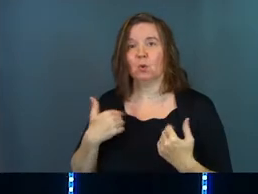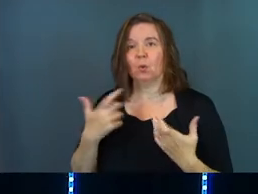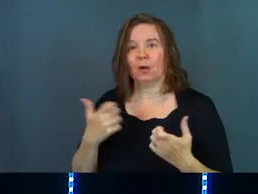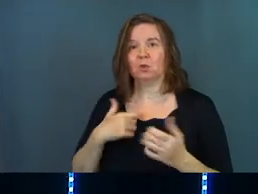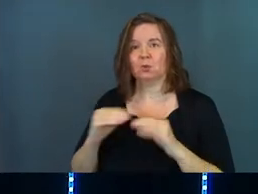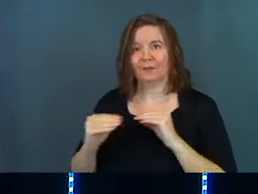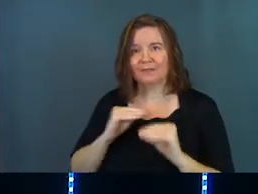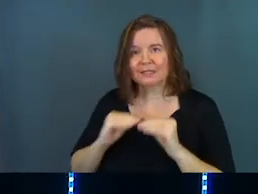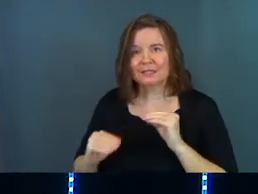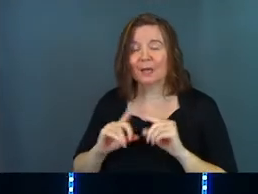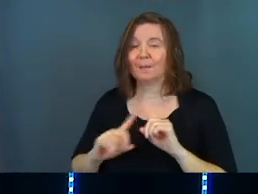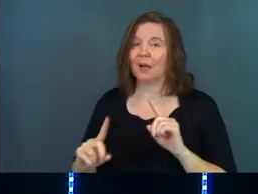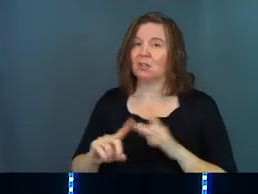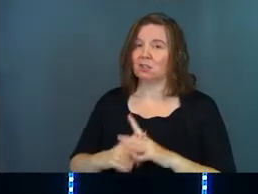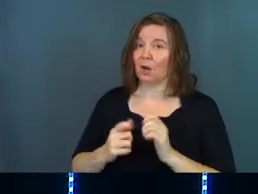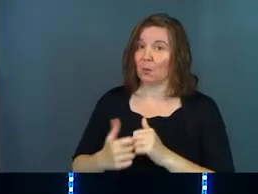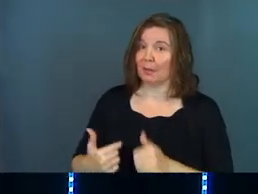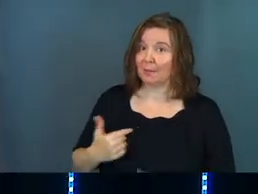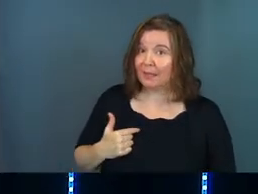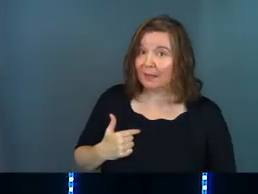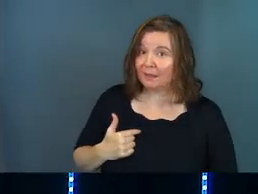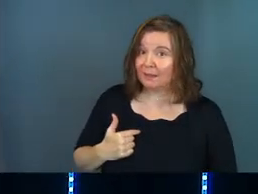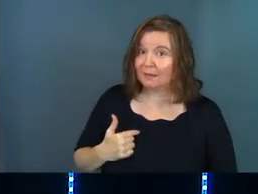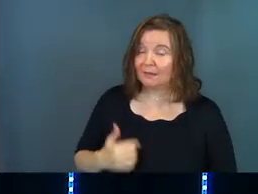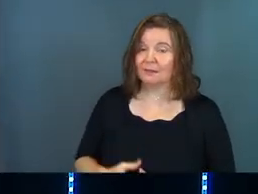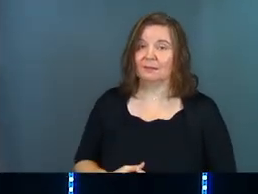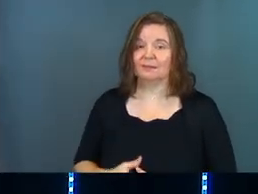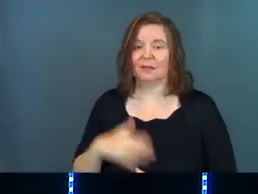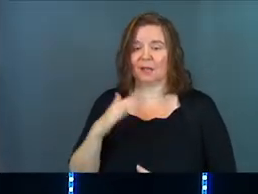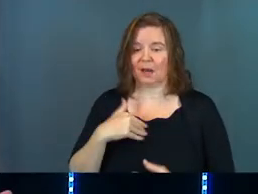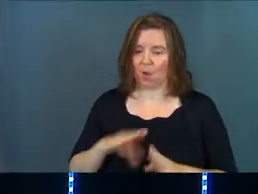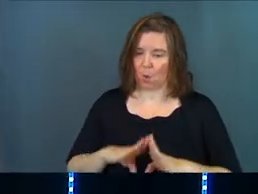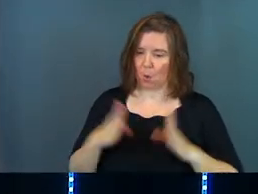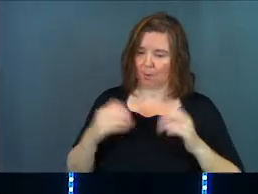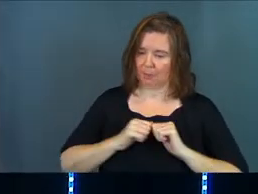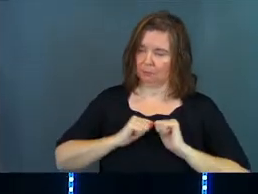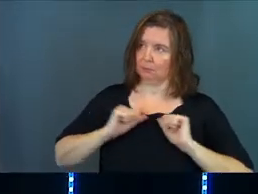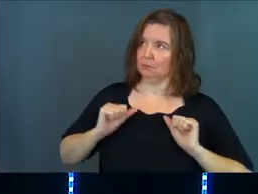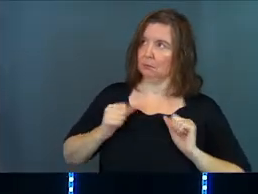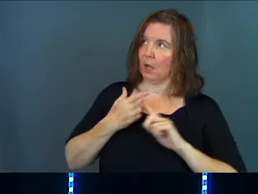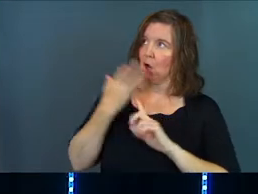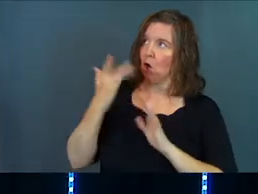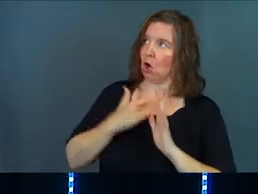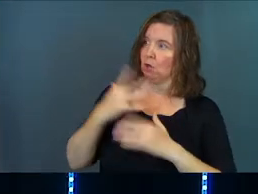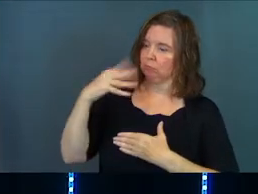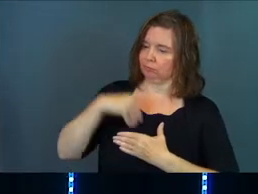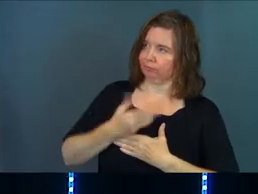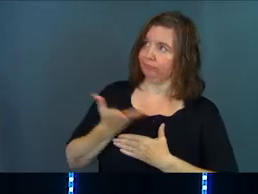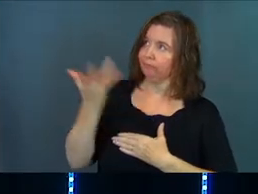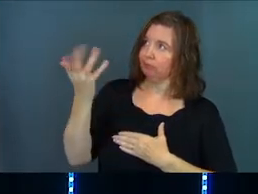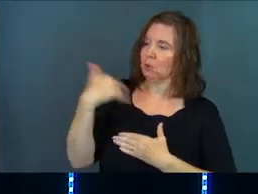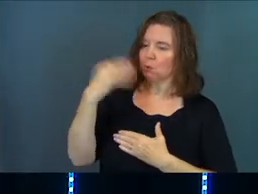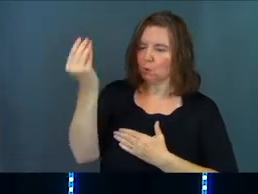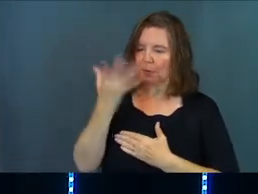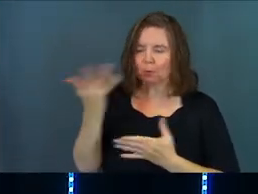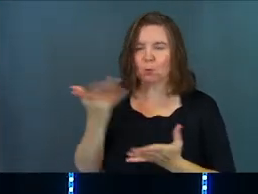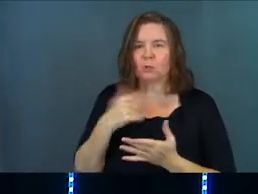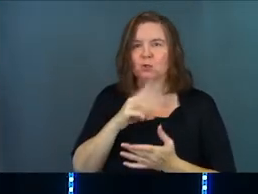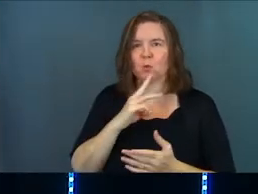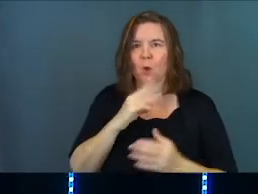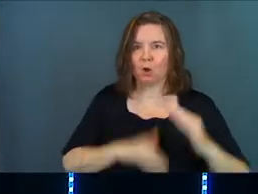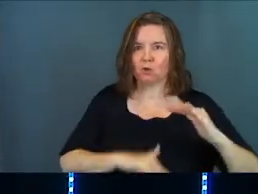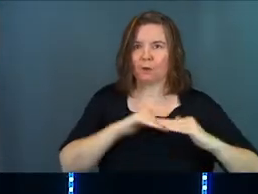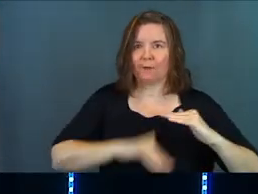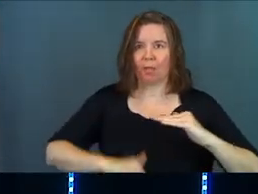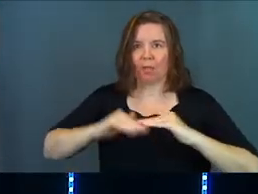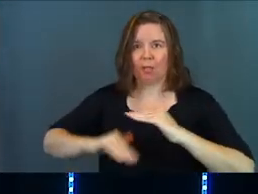do want you to fix it. But God, start with me. And God, I open up my heart to you. You tell me what water jars